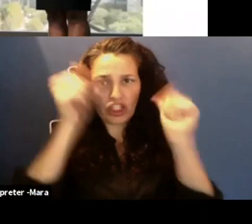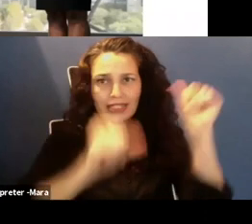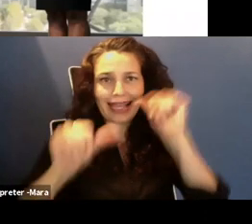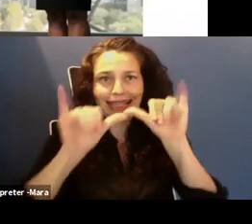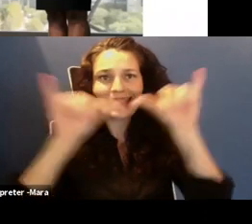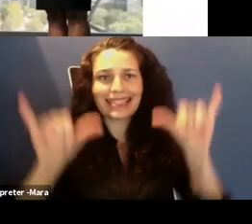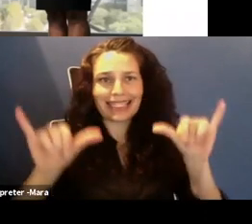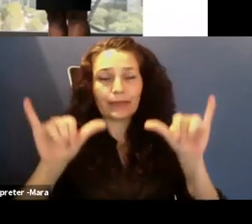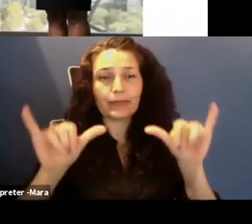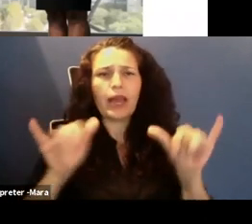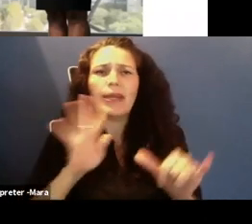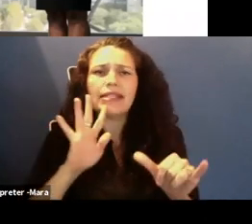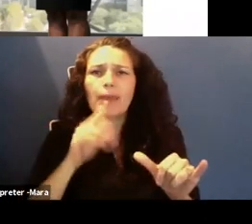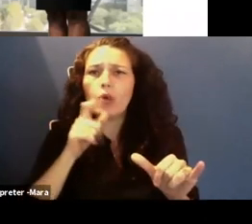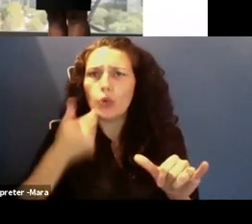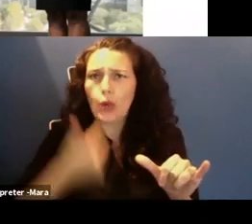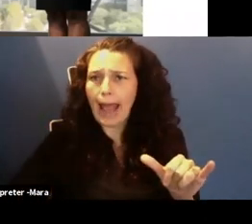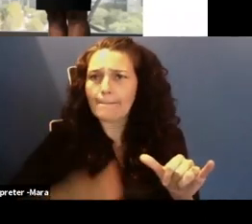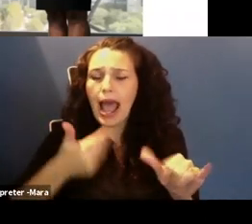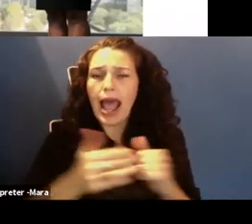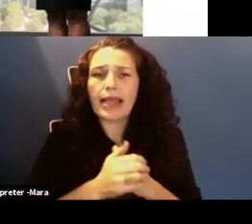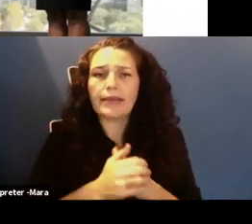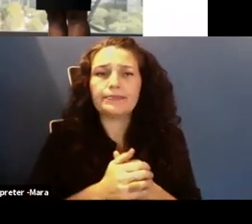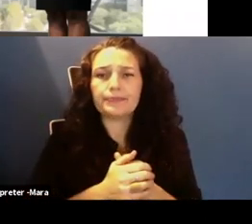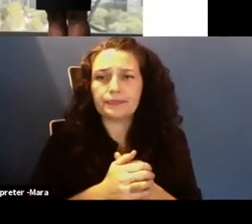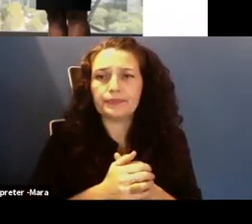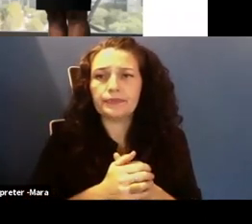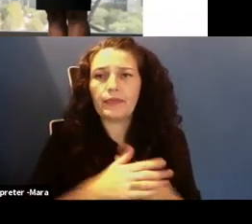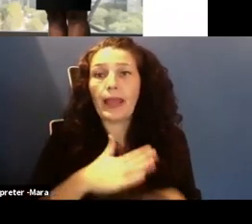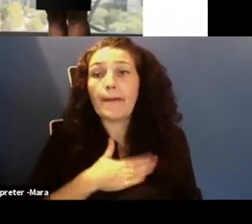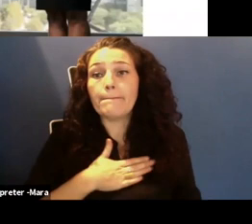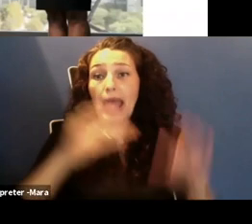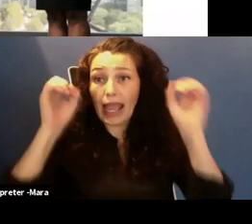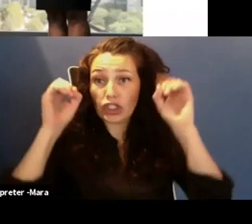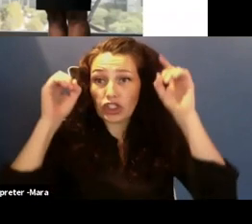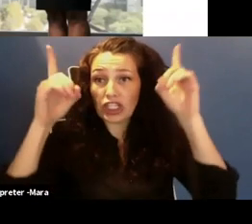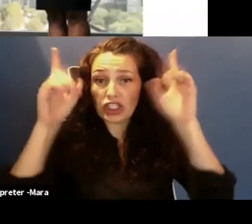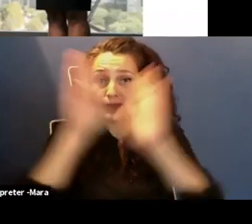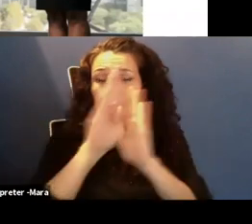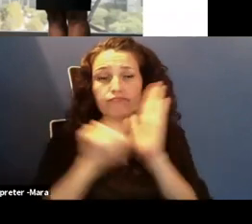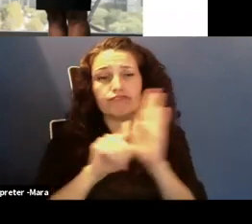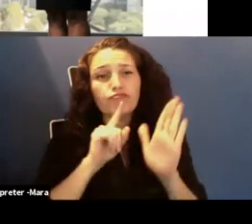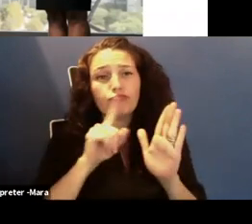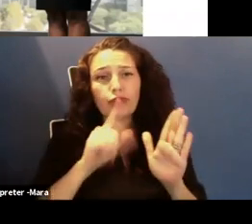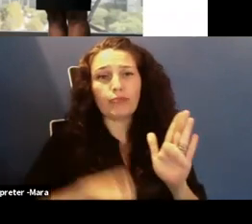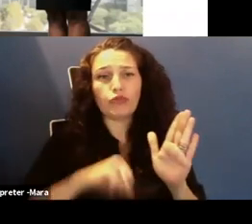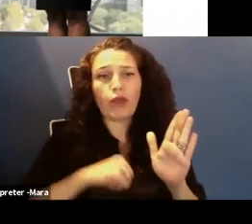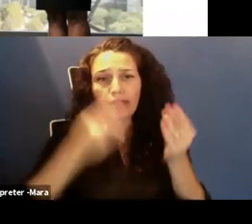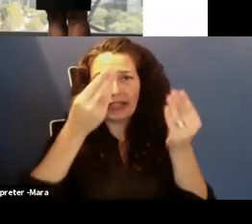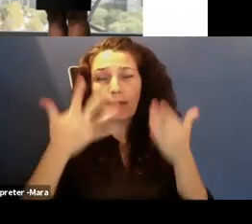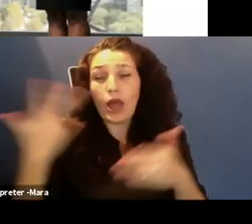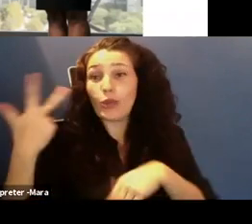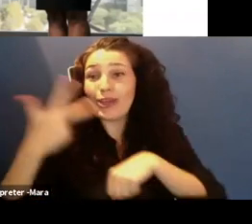So let's talk a little bit about who am I. For my educational background. I'm very proud to say that I'm a three